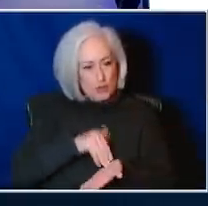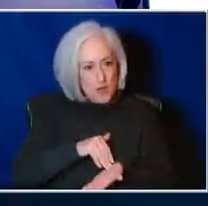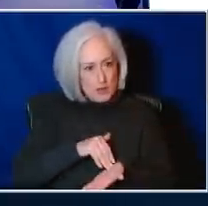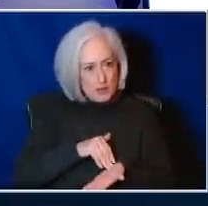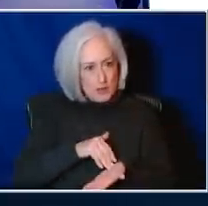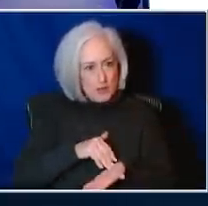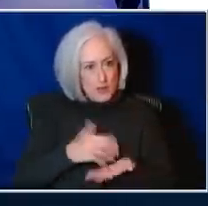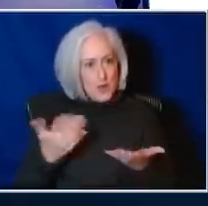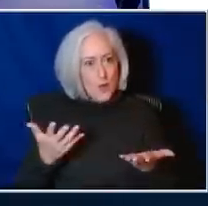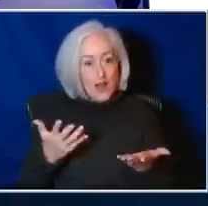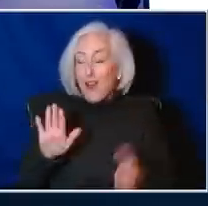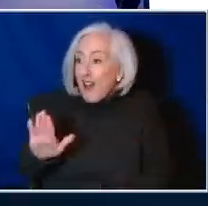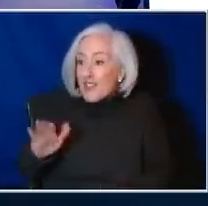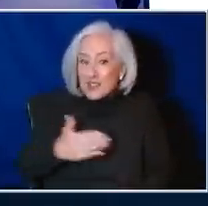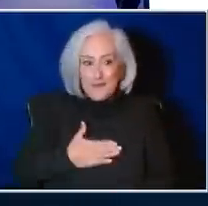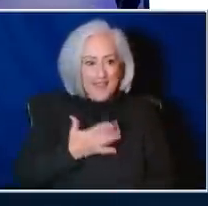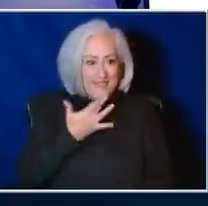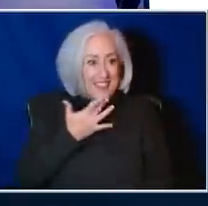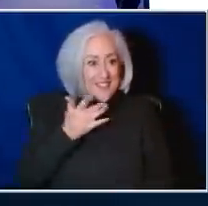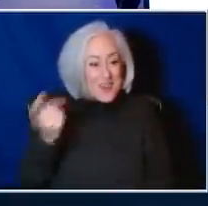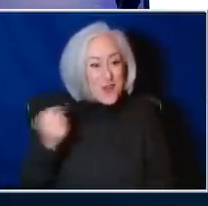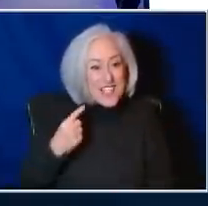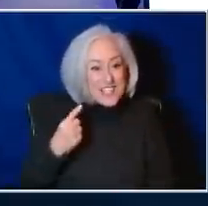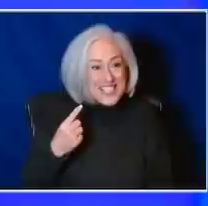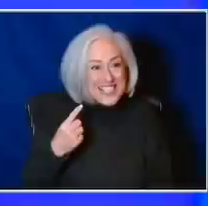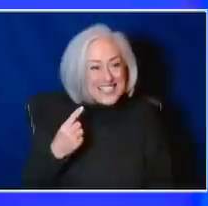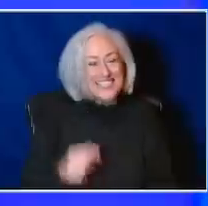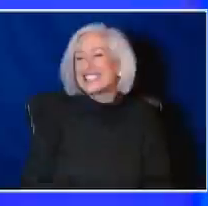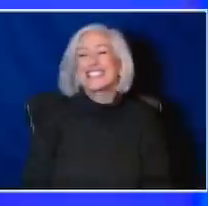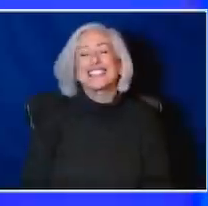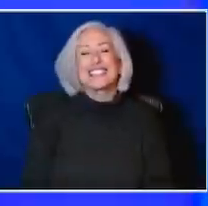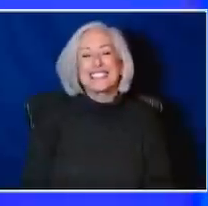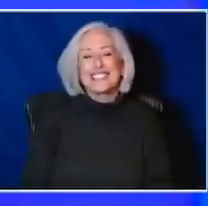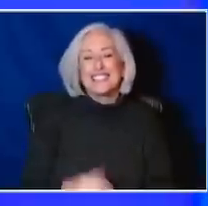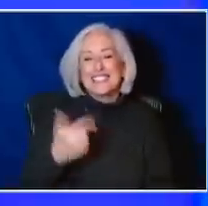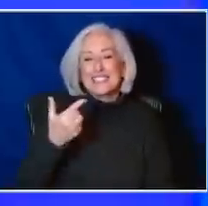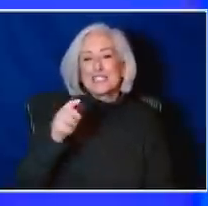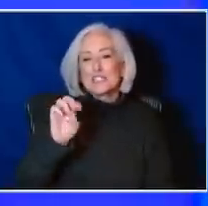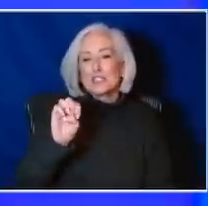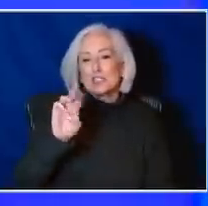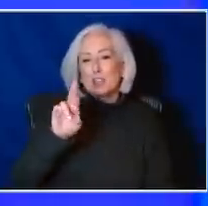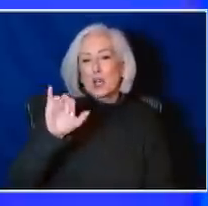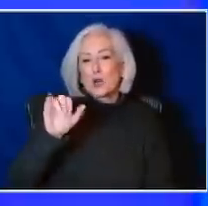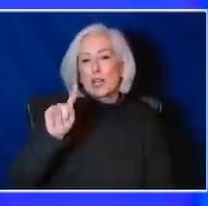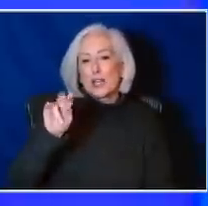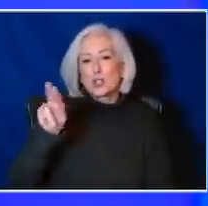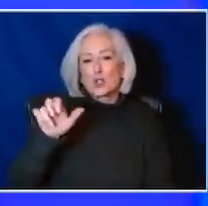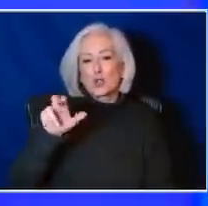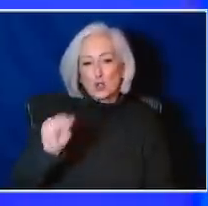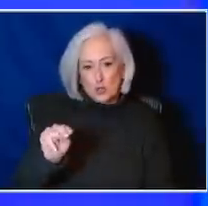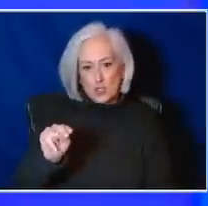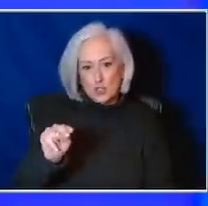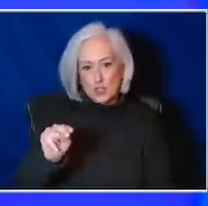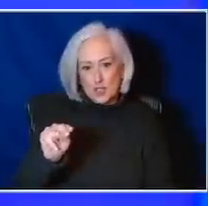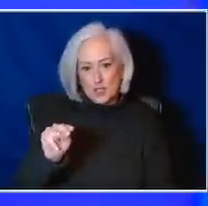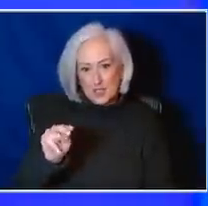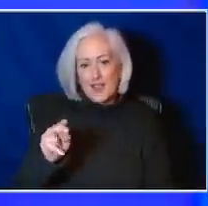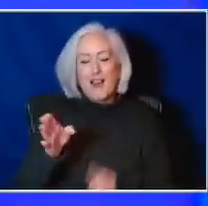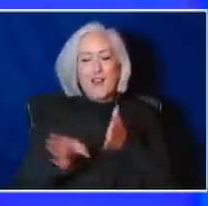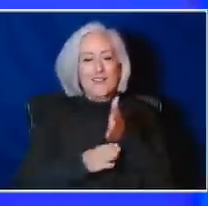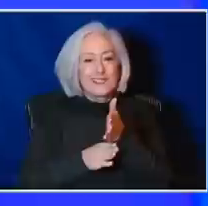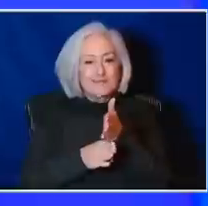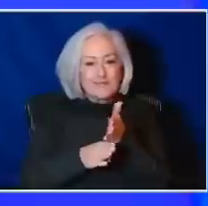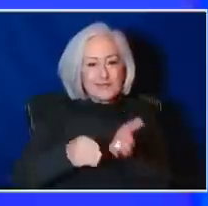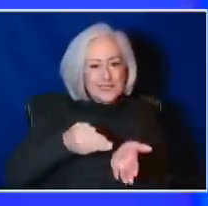favorite question. So geriatricians are subspecialists that have either primarily been trained in